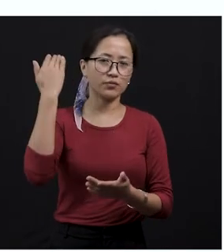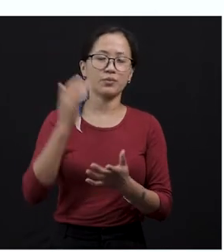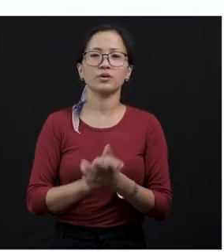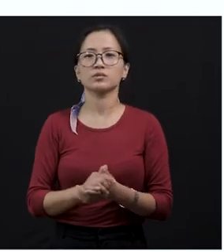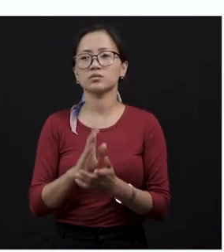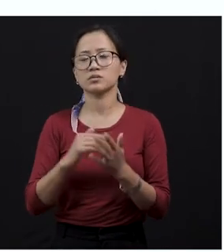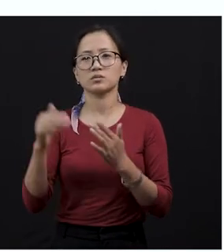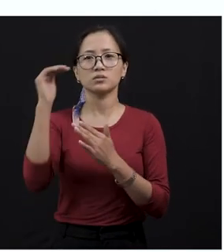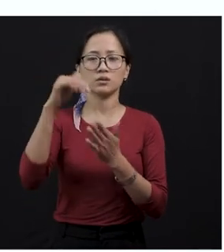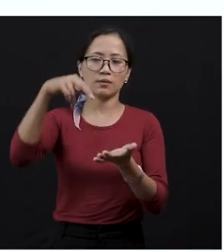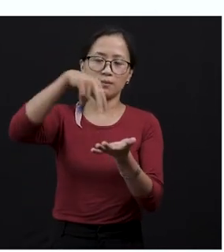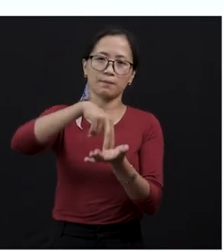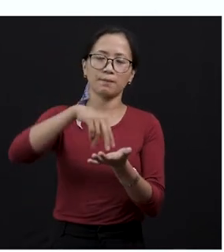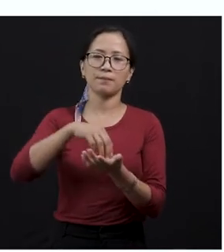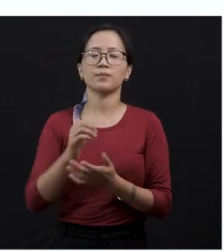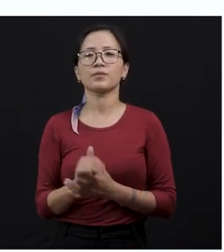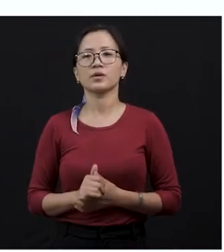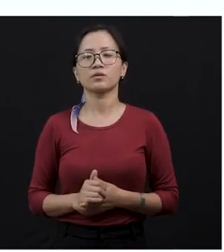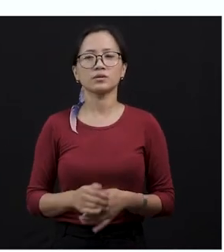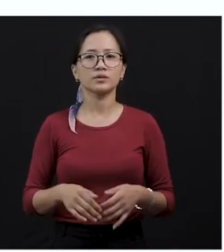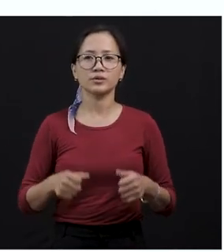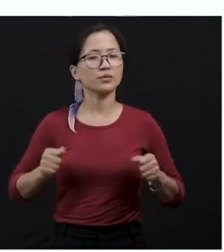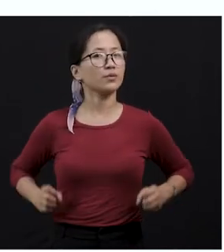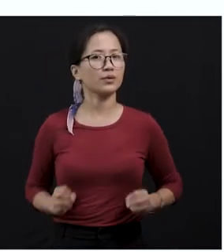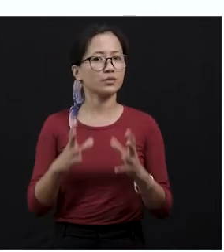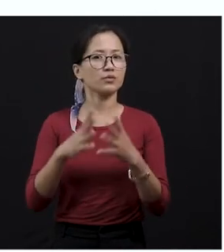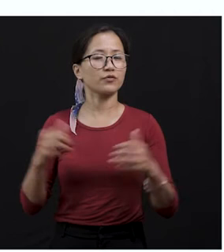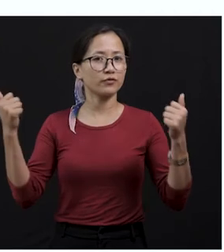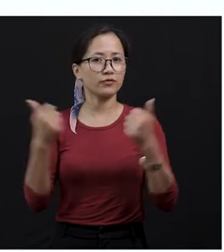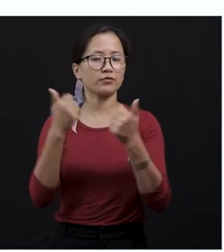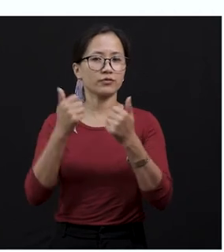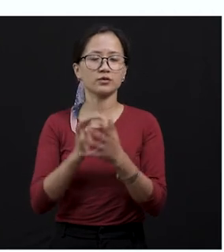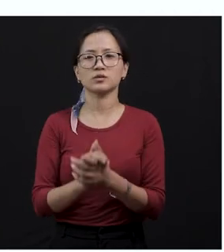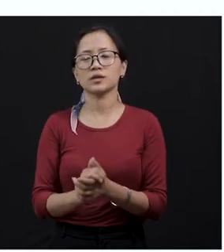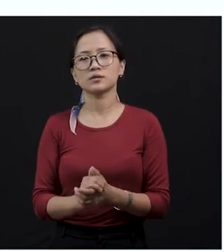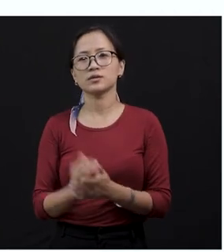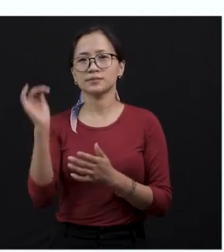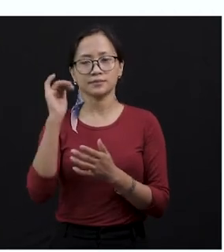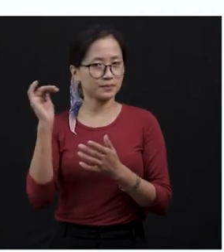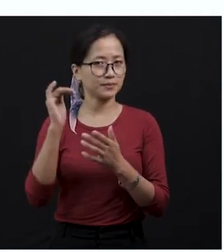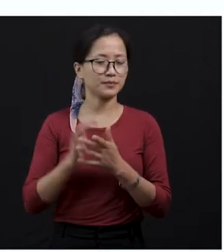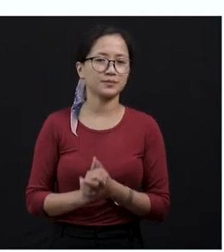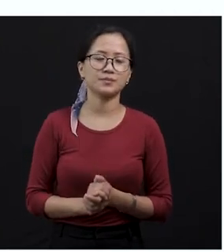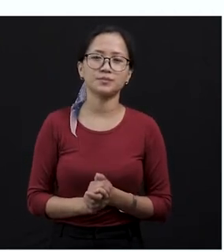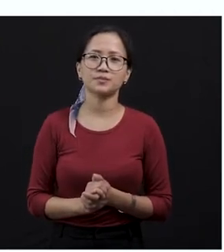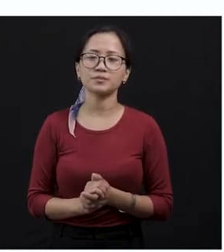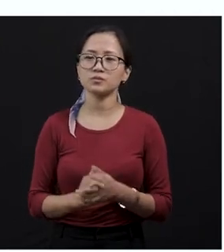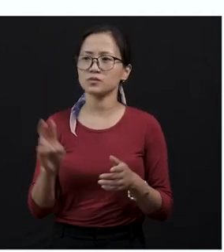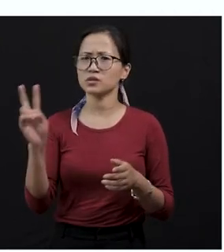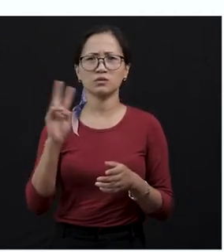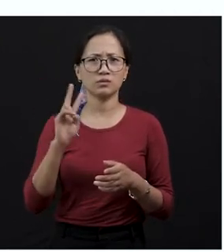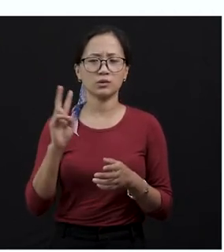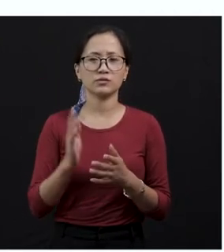stood up because it is ready for the fight. And it is ready to attack the snake, okay? And both of